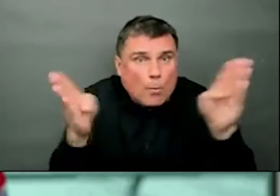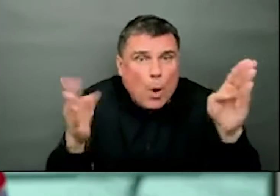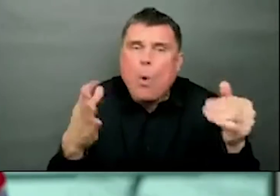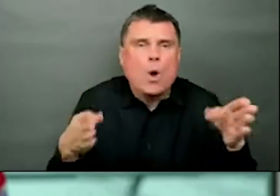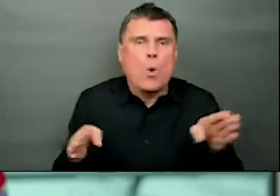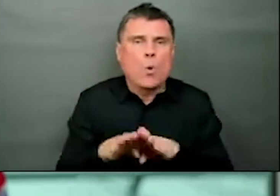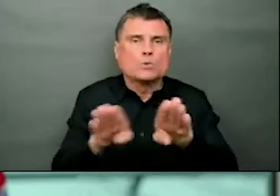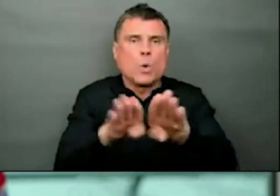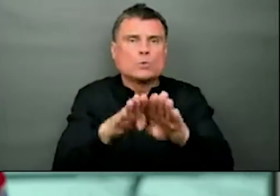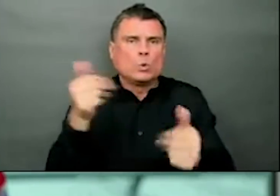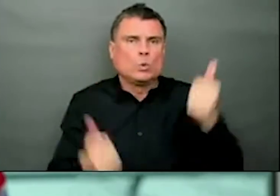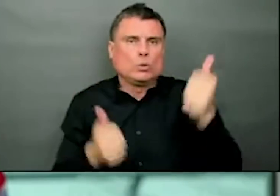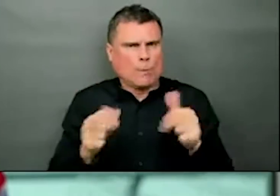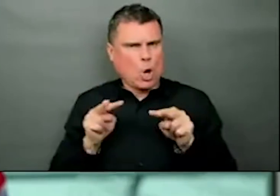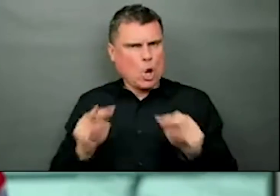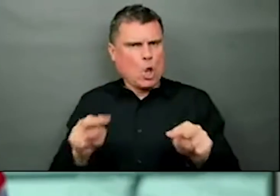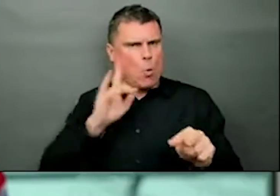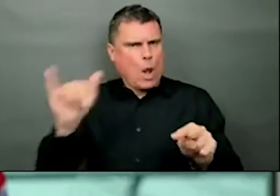our